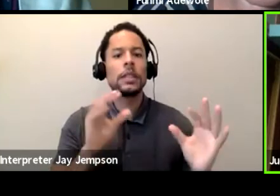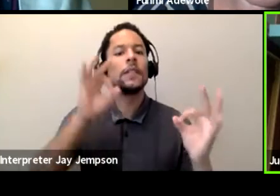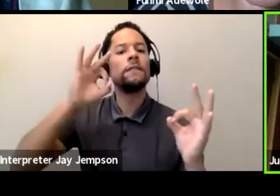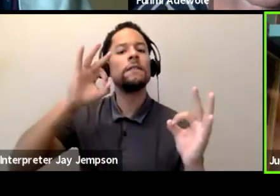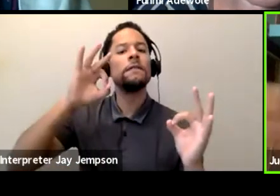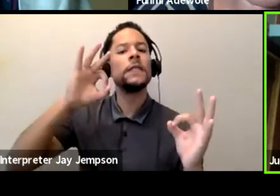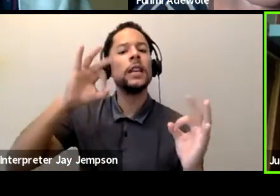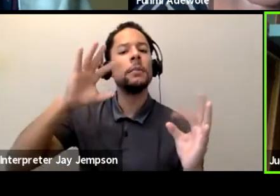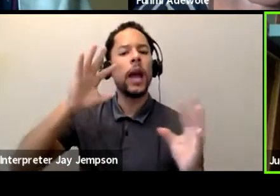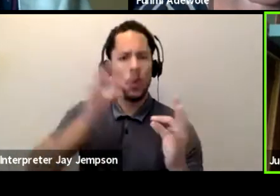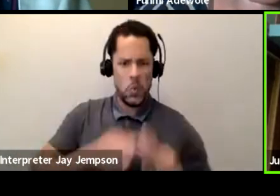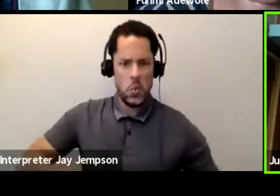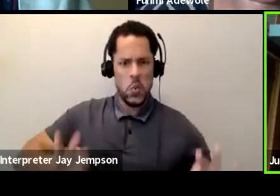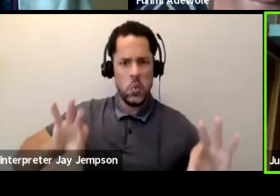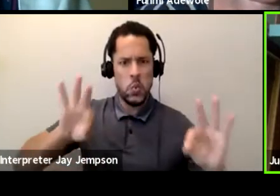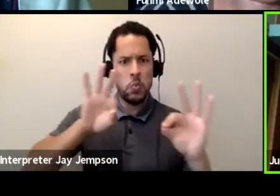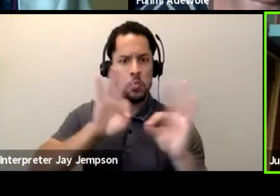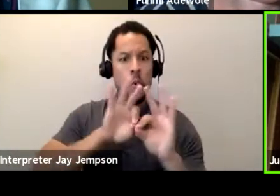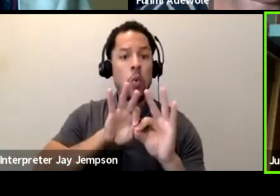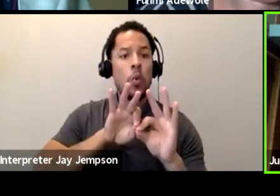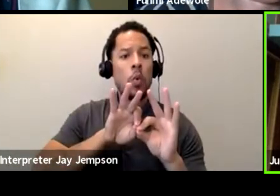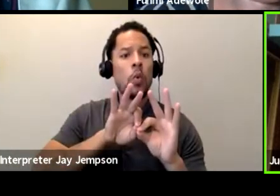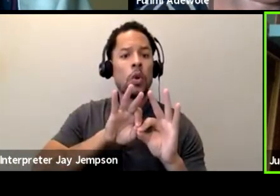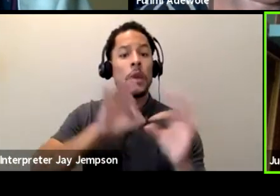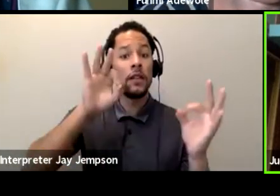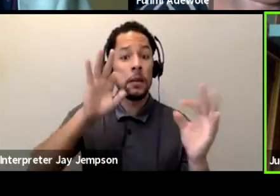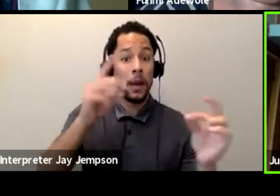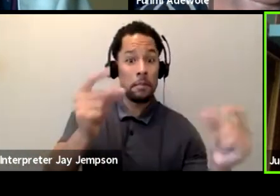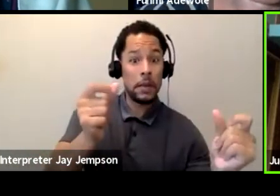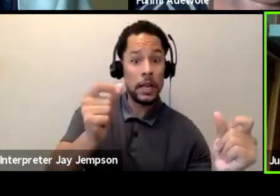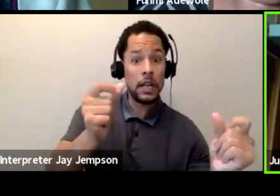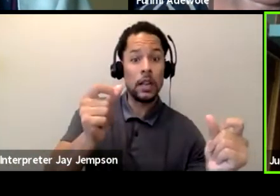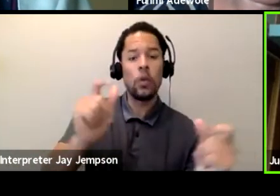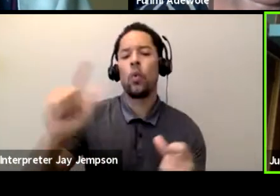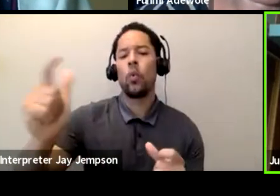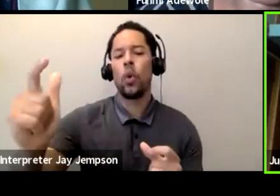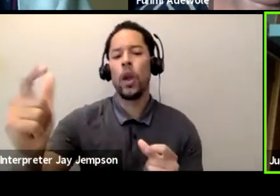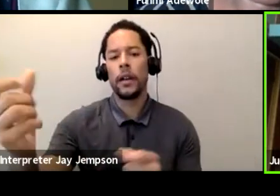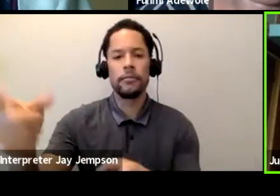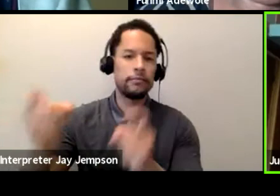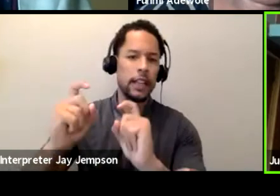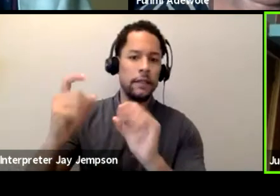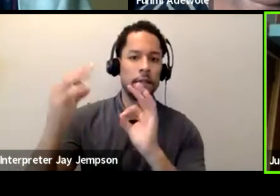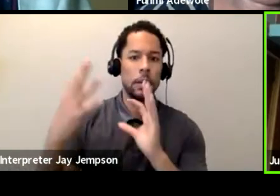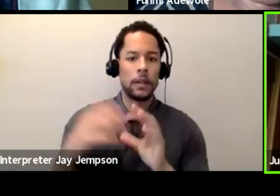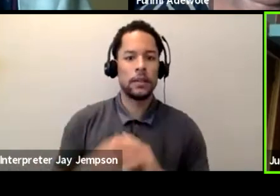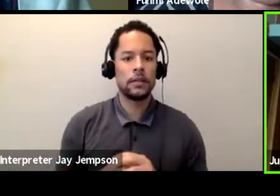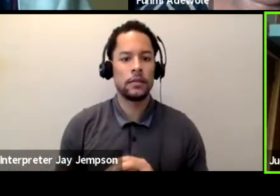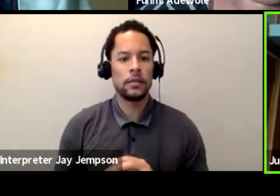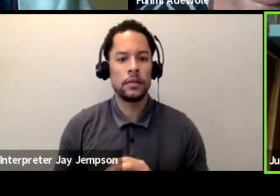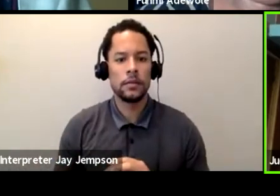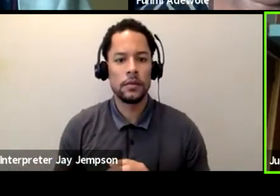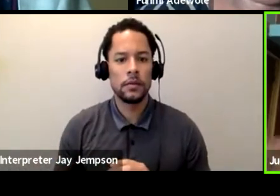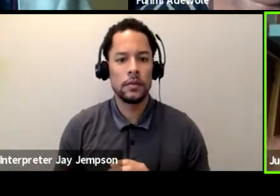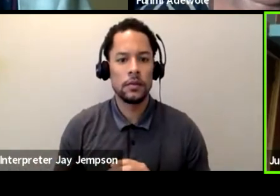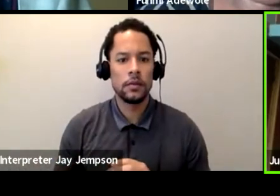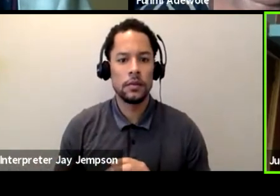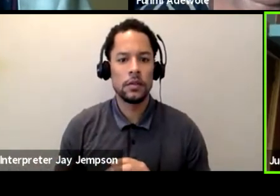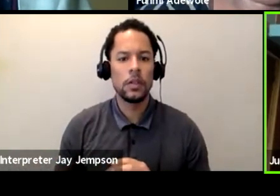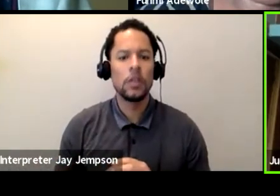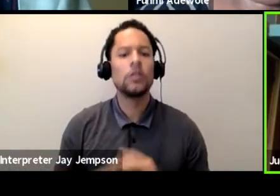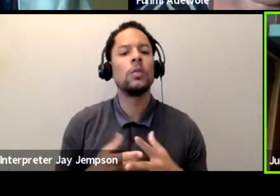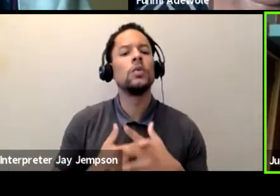feedback that is carried over. So when we finally find that truth, based on asking the why's, based on starting provoking a